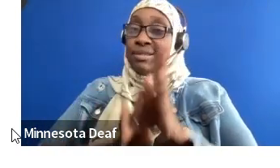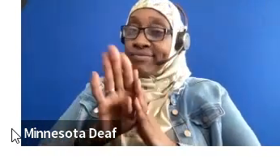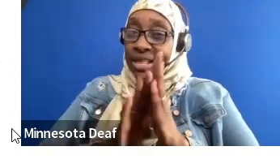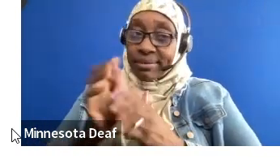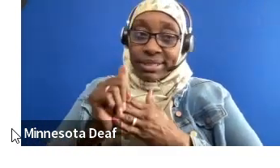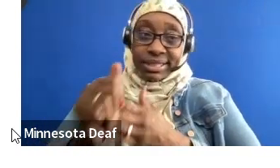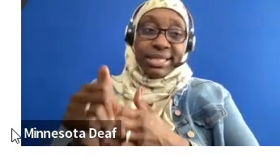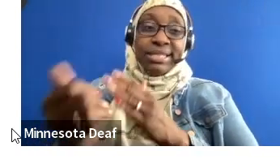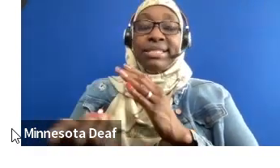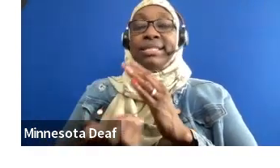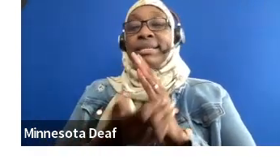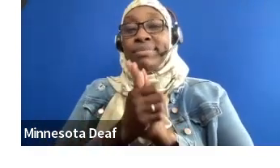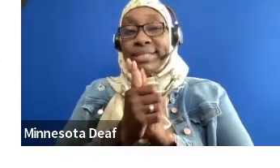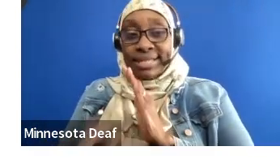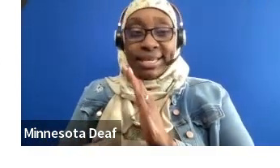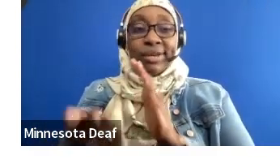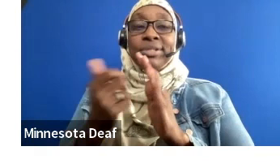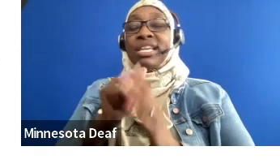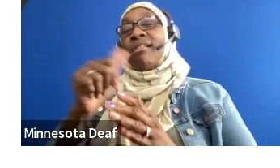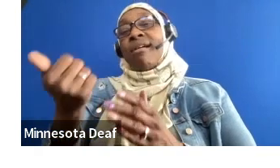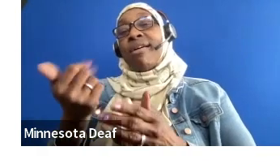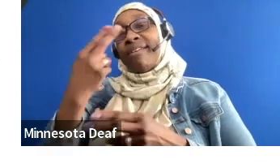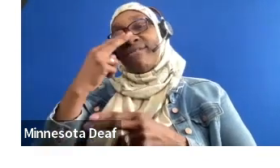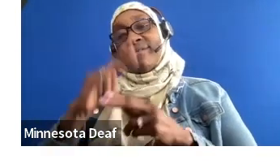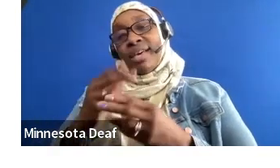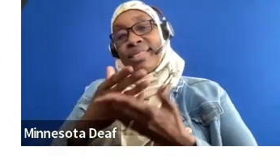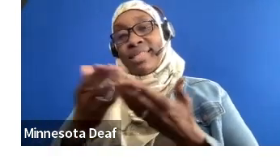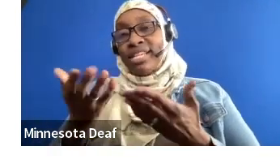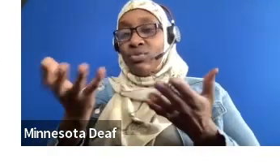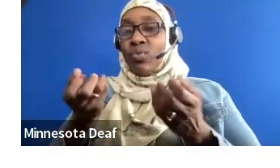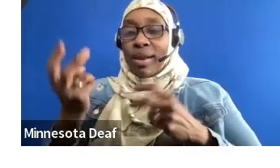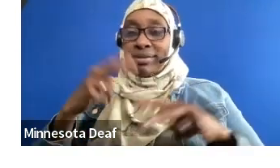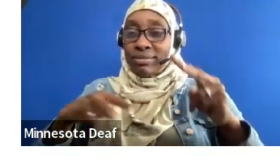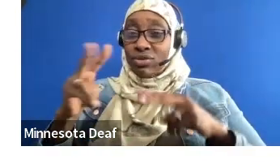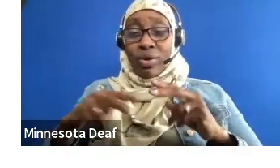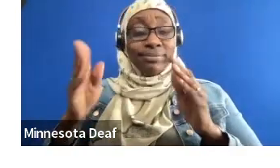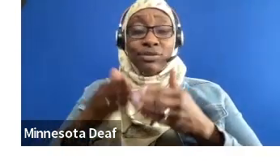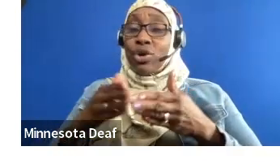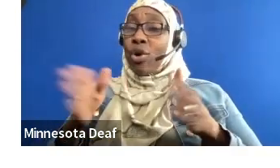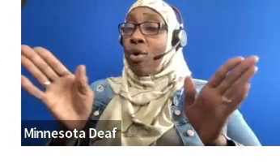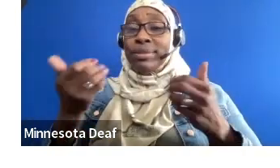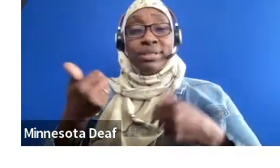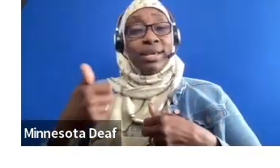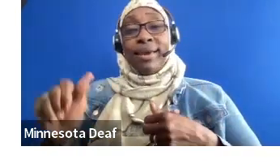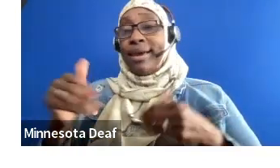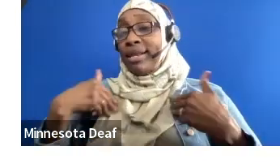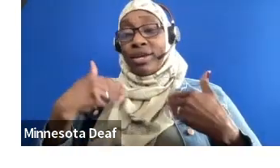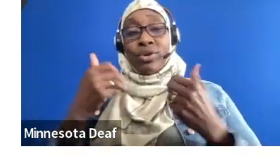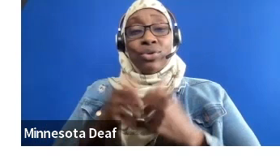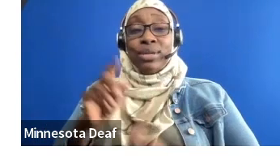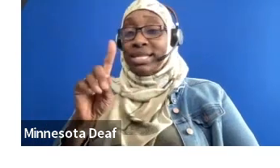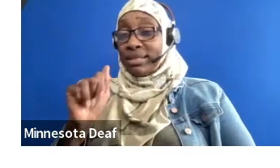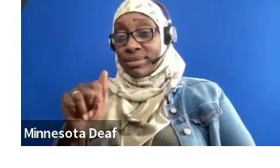of Massachusetts who's a student, again, with any type of disability, ages 14 to 22 years. And I have another video here